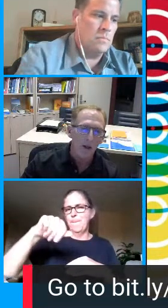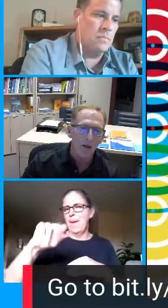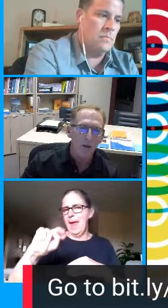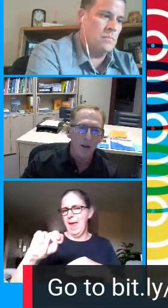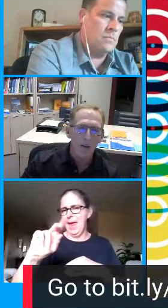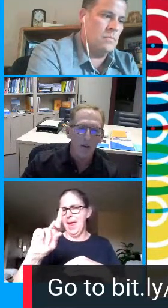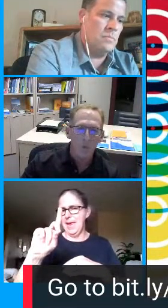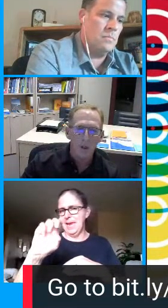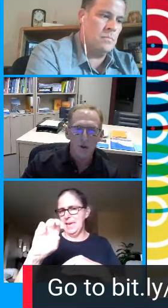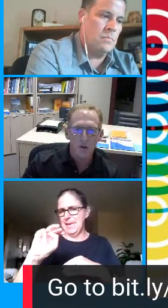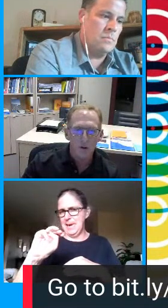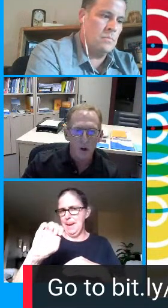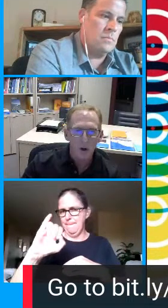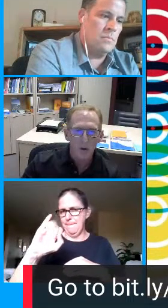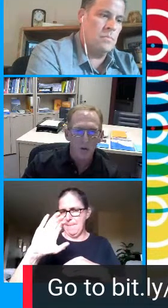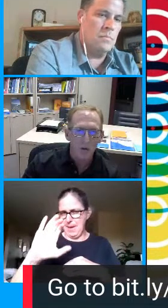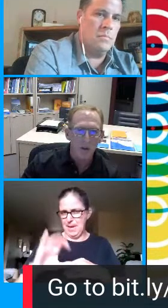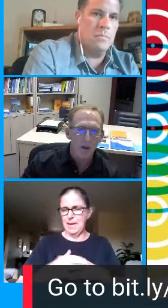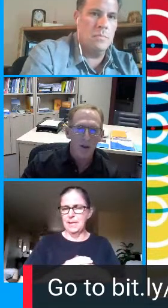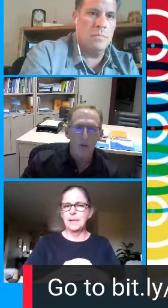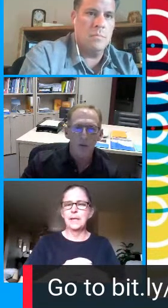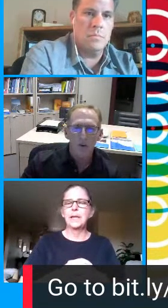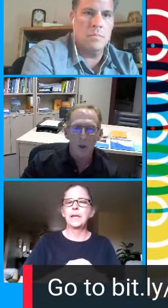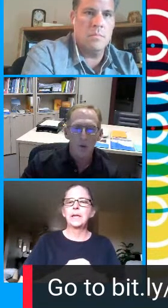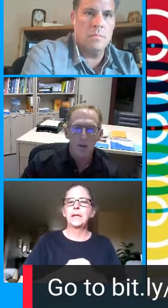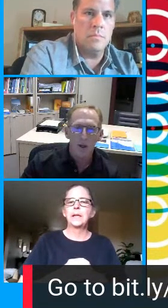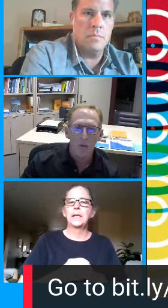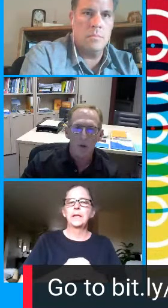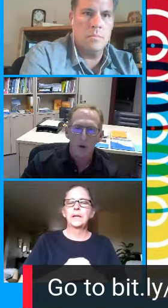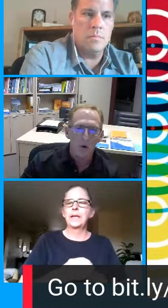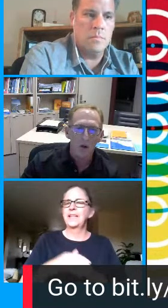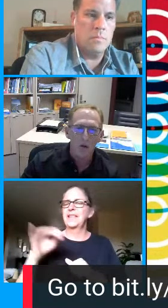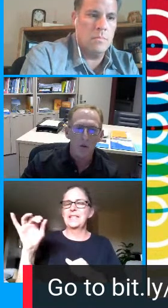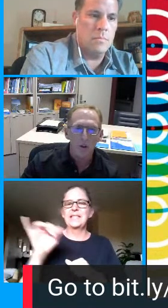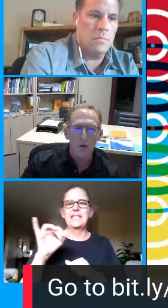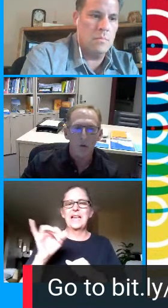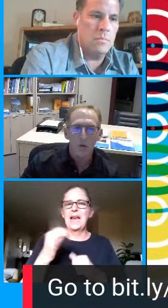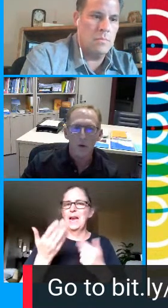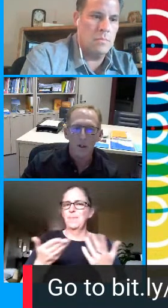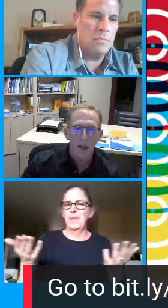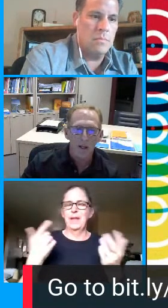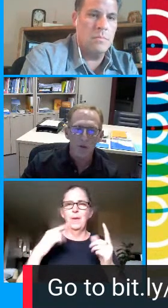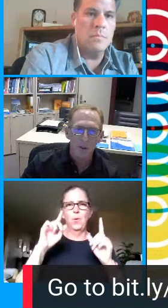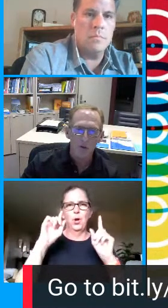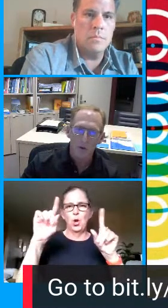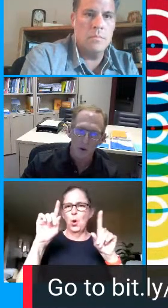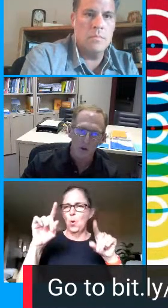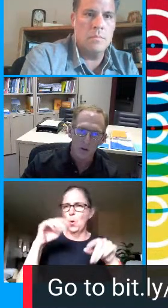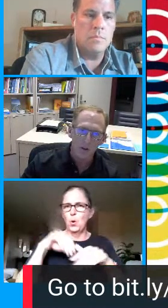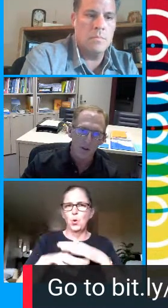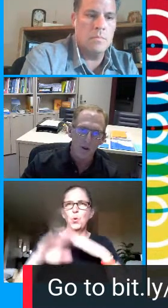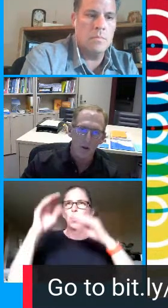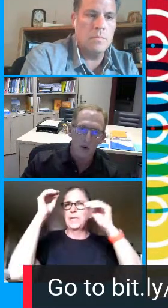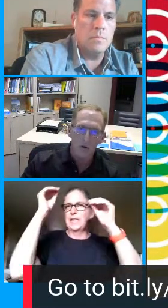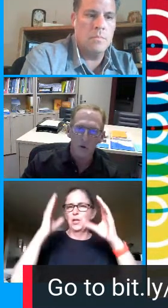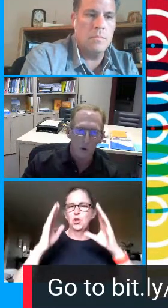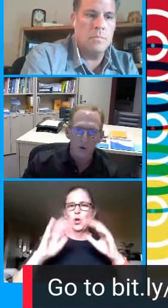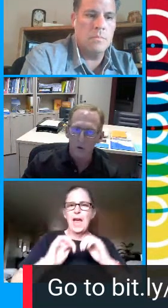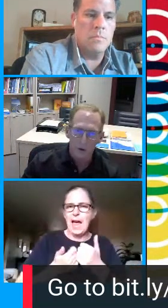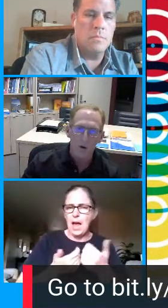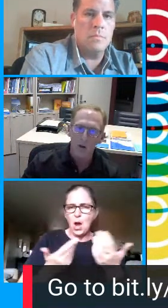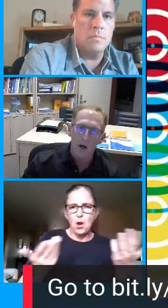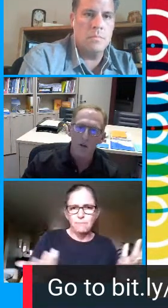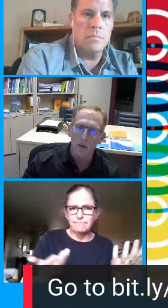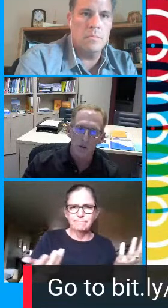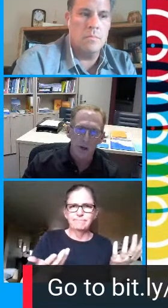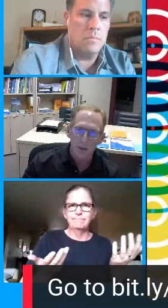and like this picture shows it's the same thing that we were going through teachers were learning how to teach virtually while school